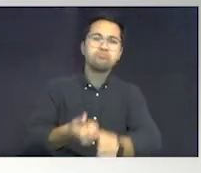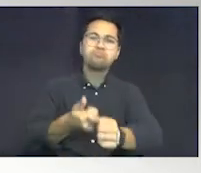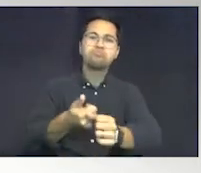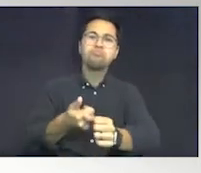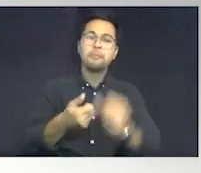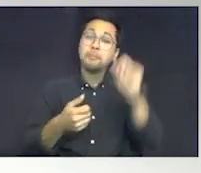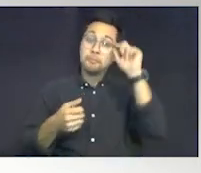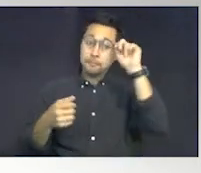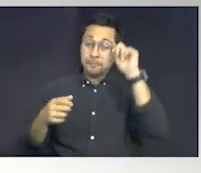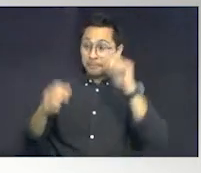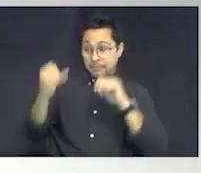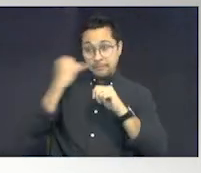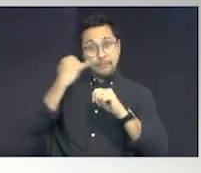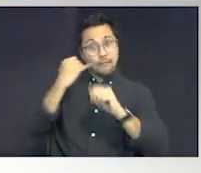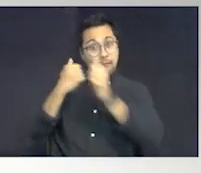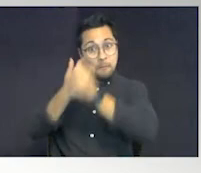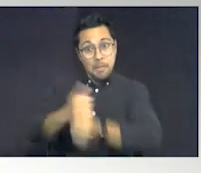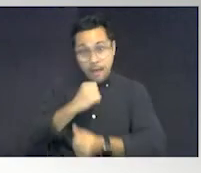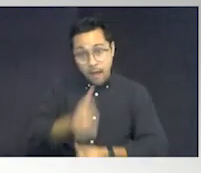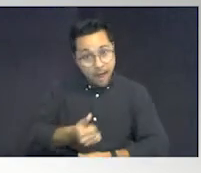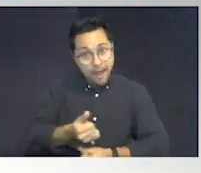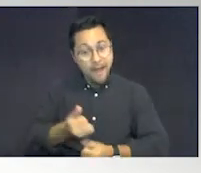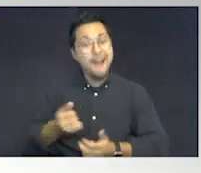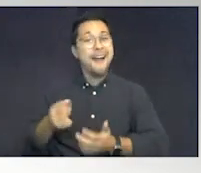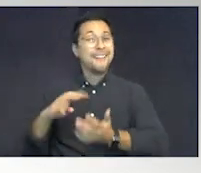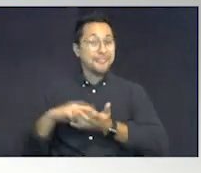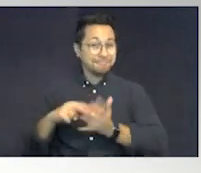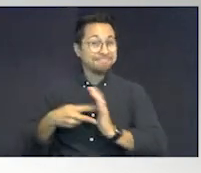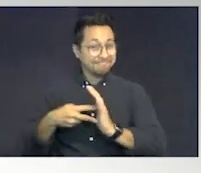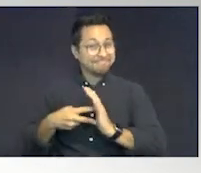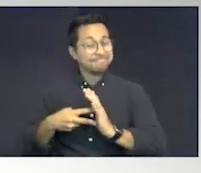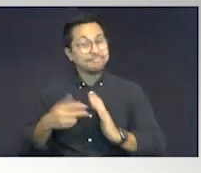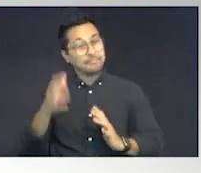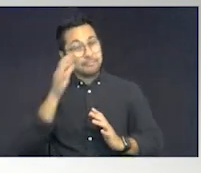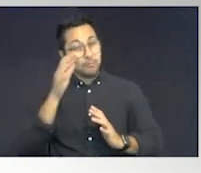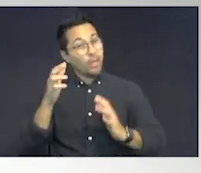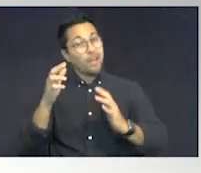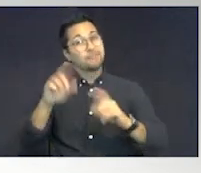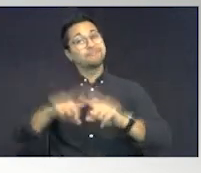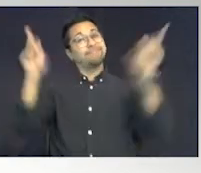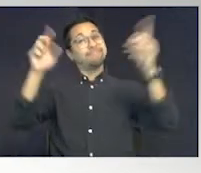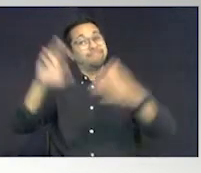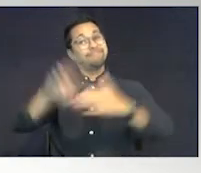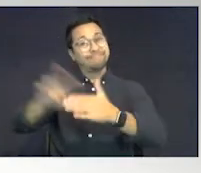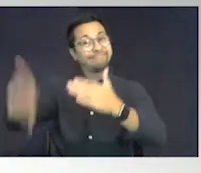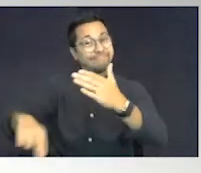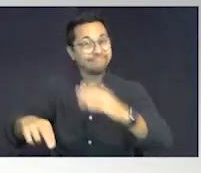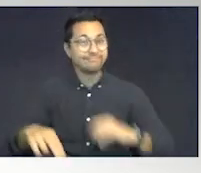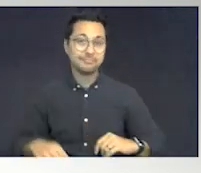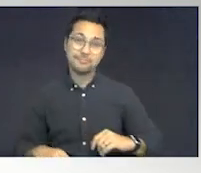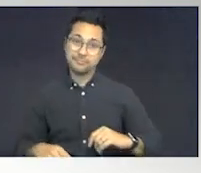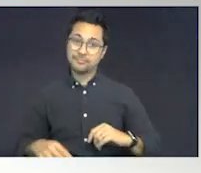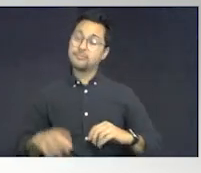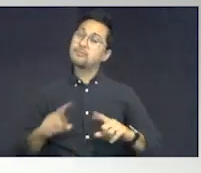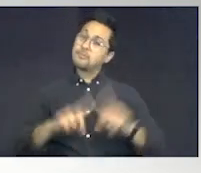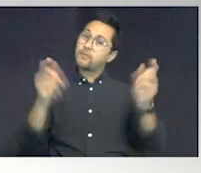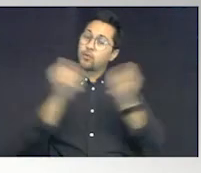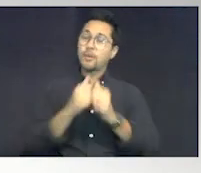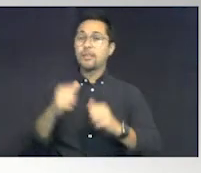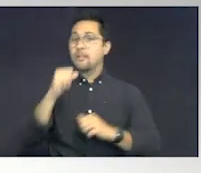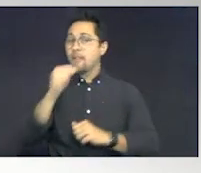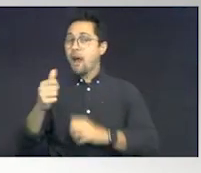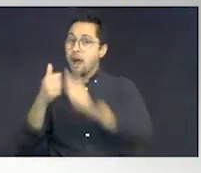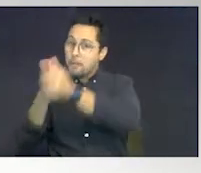And being noncompliant, we will react differently. It's a difference between being noncompliant and